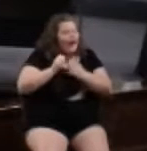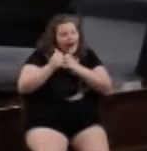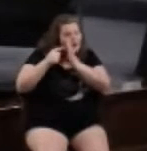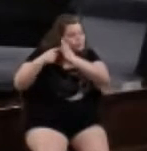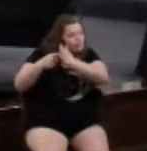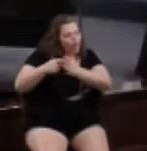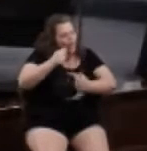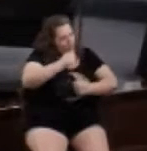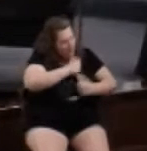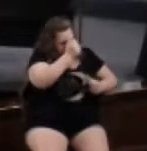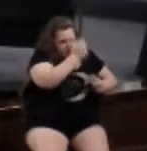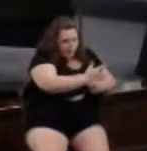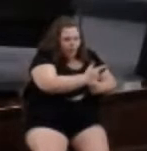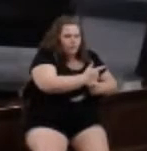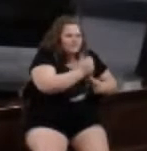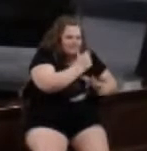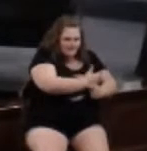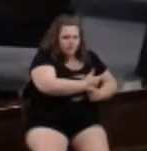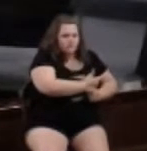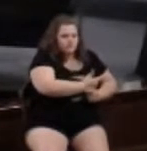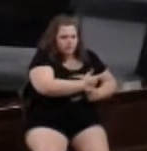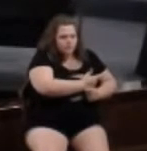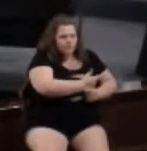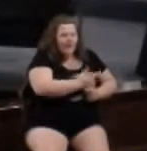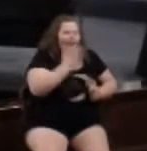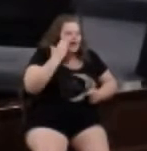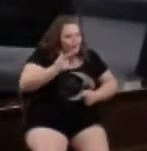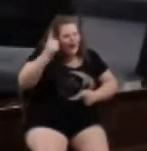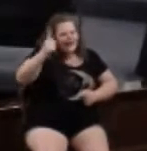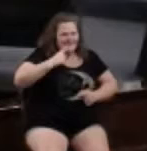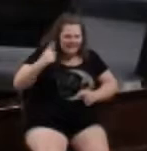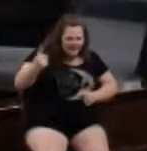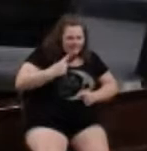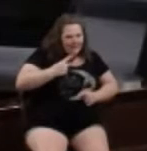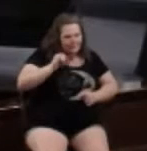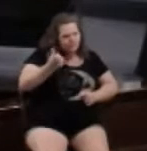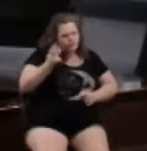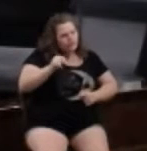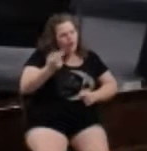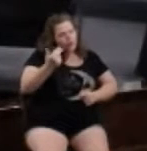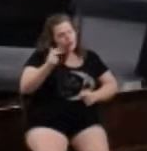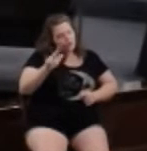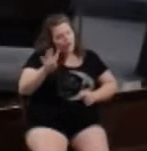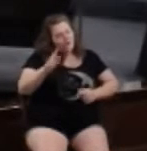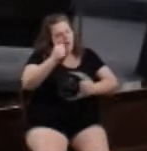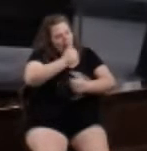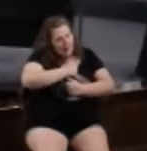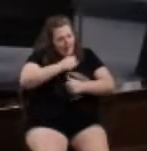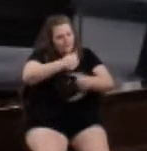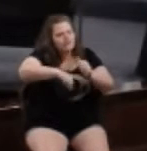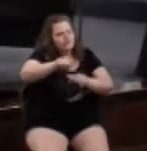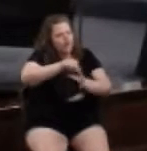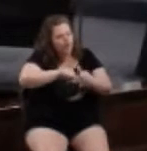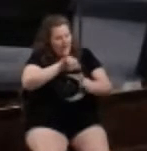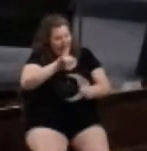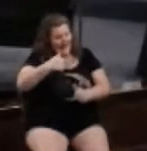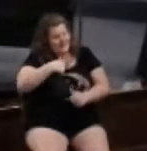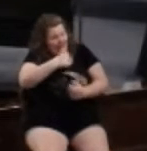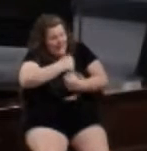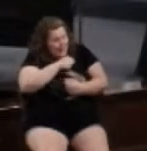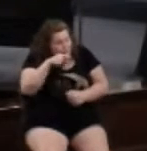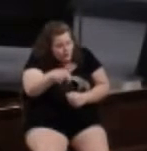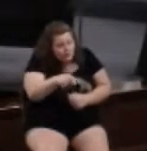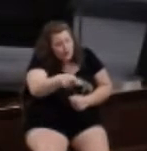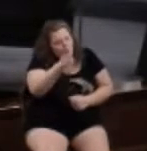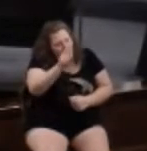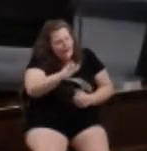brothers and sisters. That's why he commands us in John 13, 34, love one another as I have loved you, so